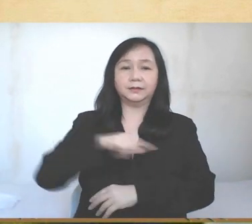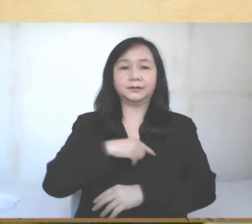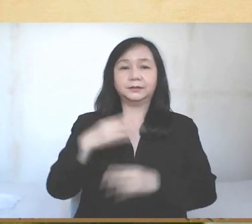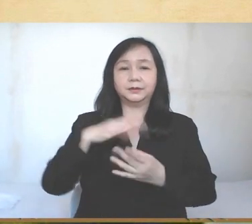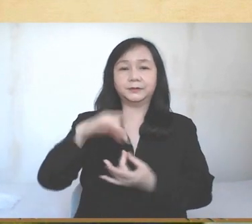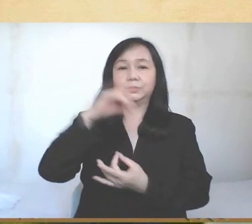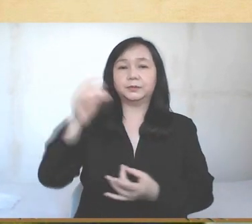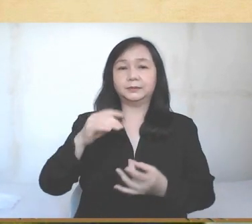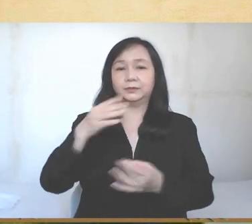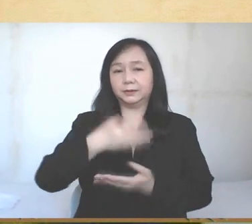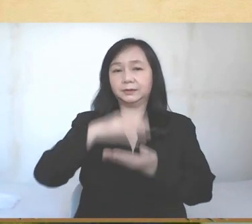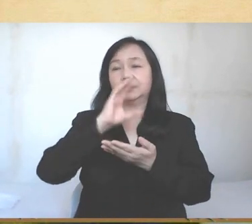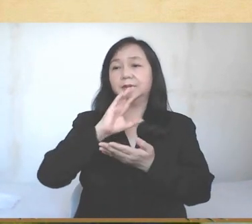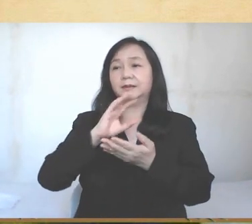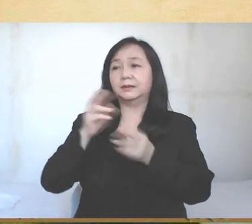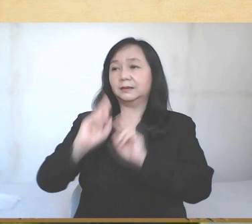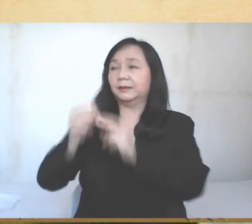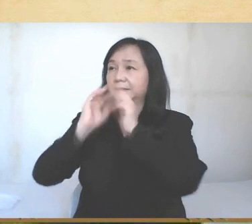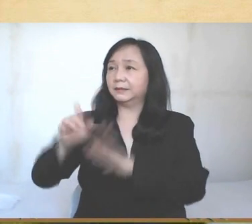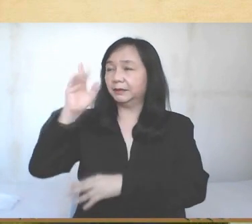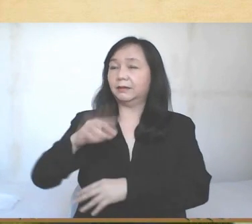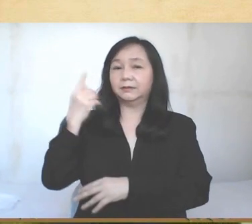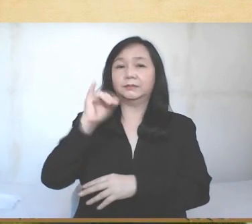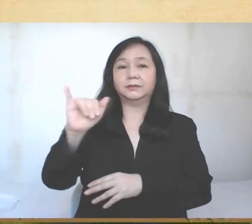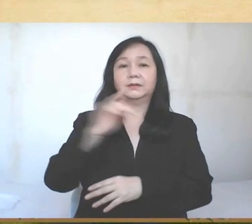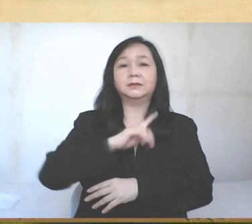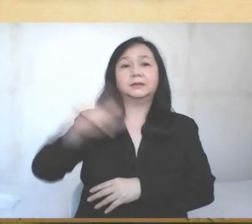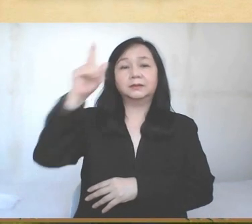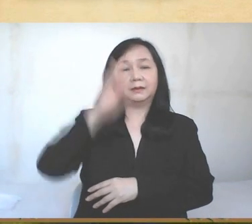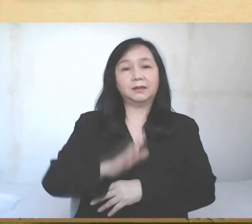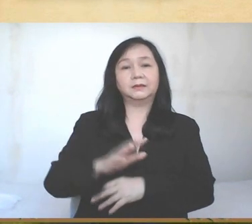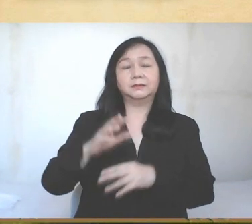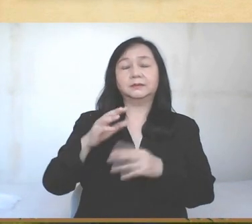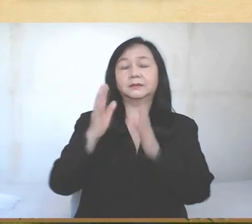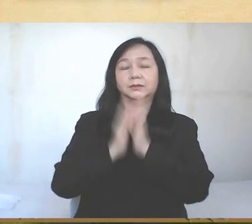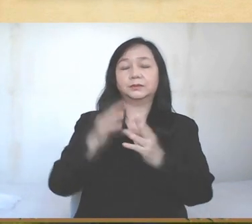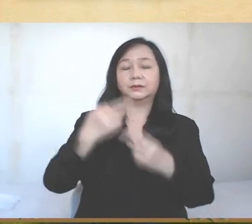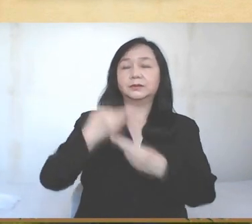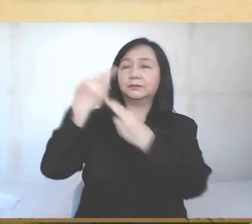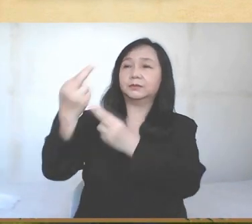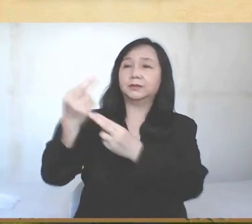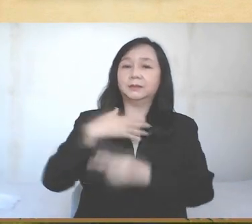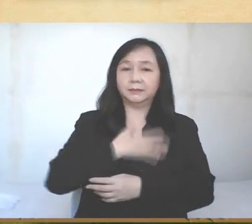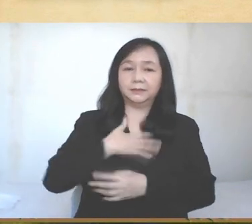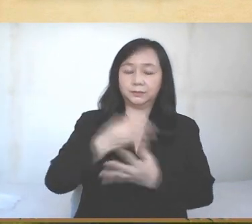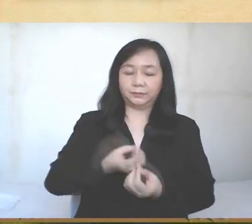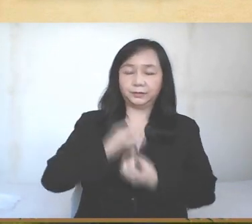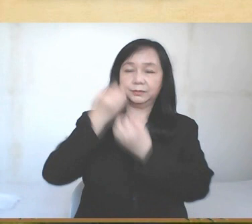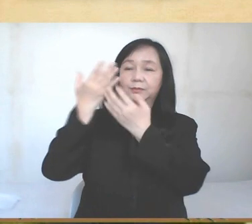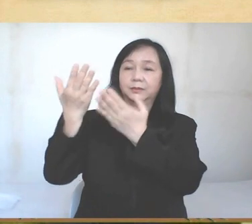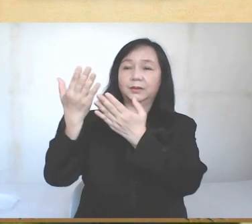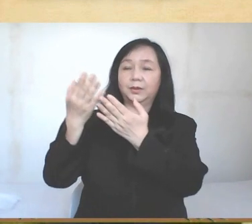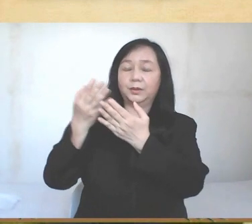us our spiritual drink. Blessed be God forever. Lord God, we ask you to receive us and be pleased with the sacrifice we